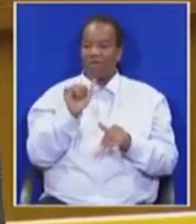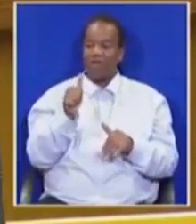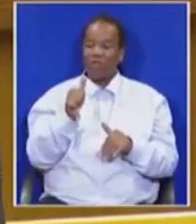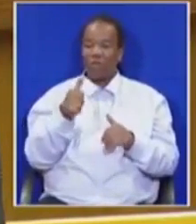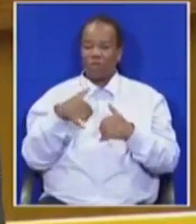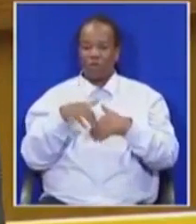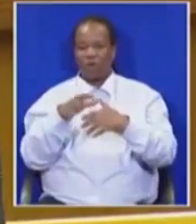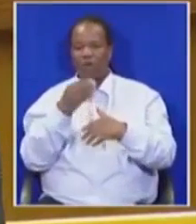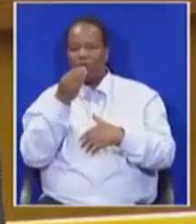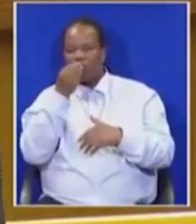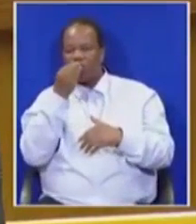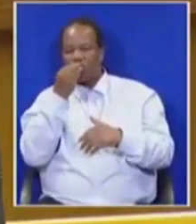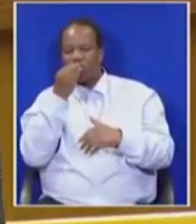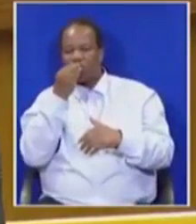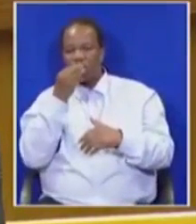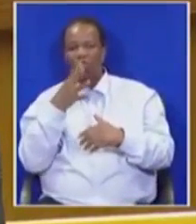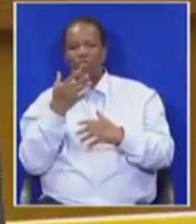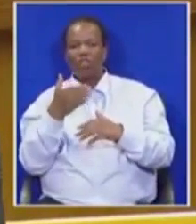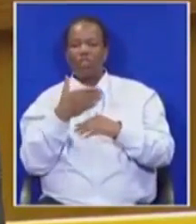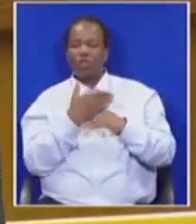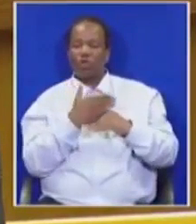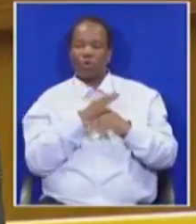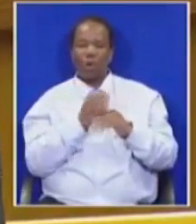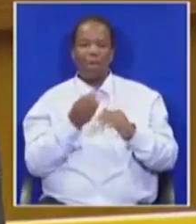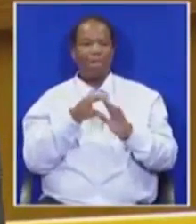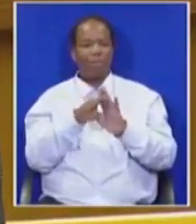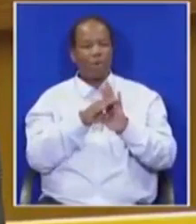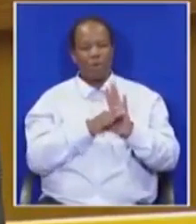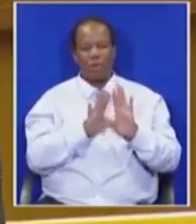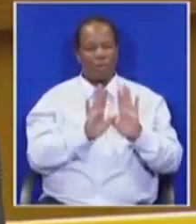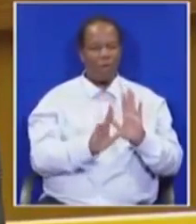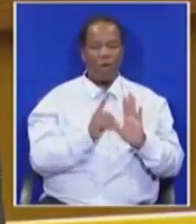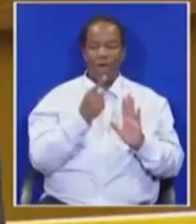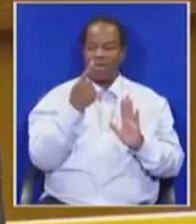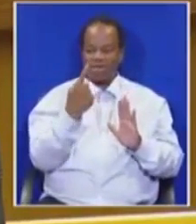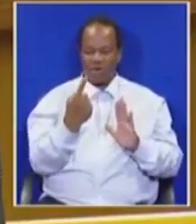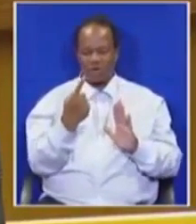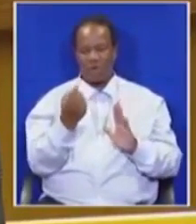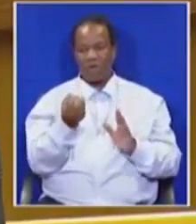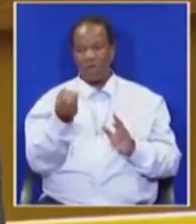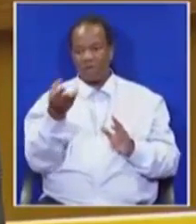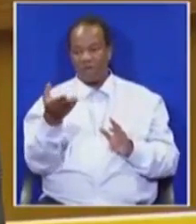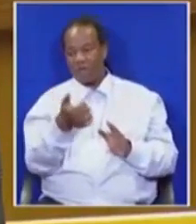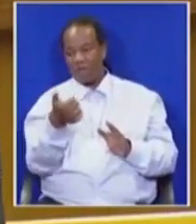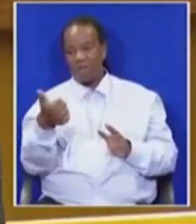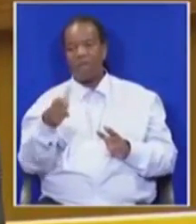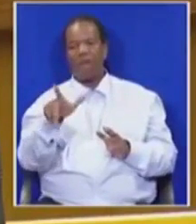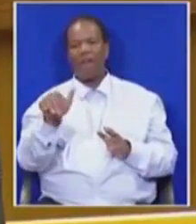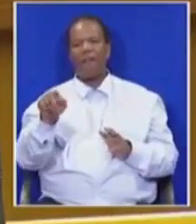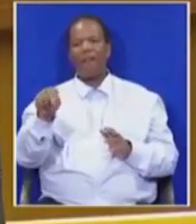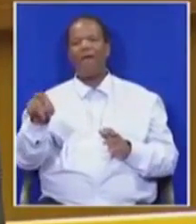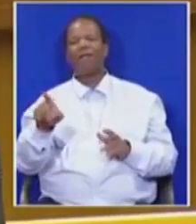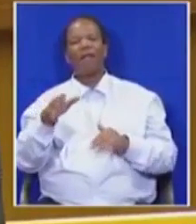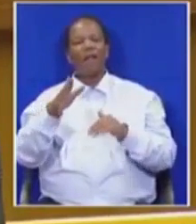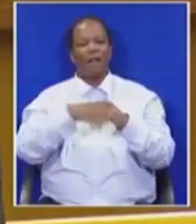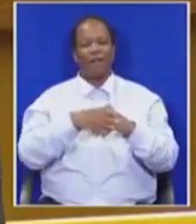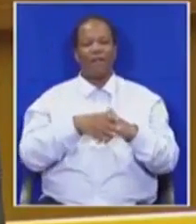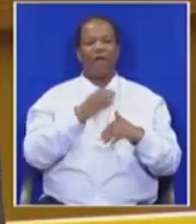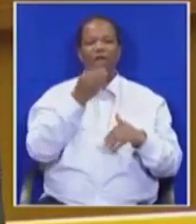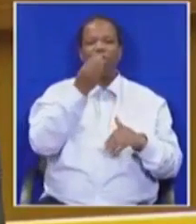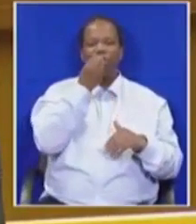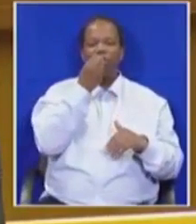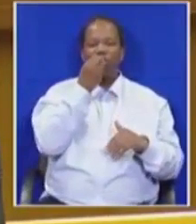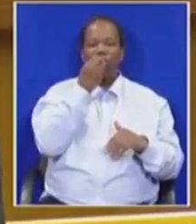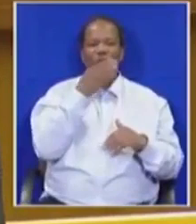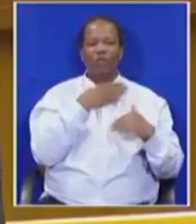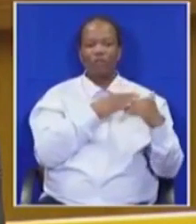program. No, we must distribute the land, then we can all talk about food security program. We